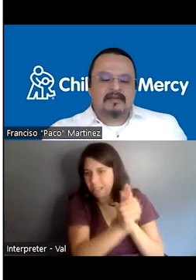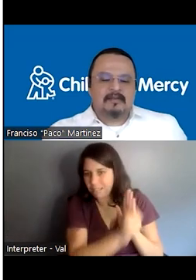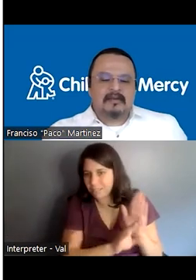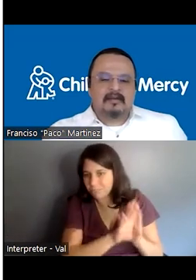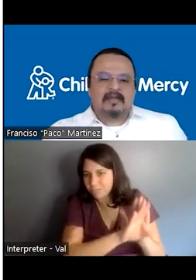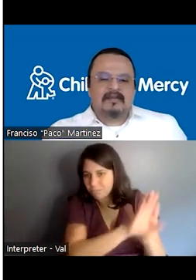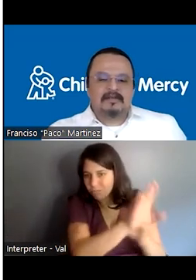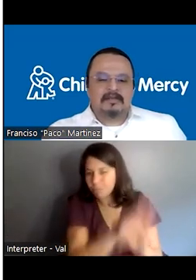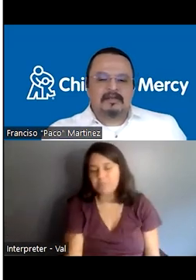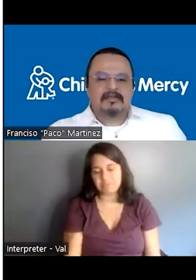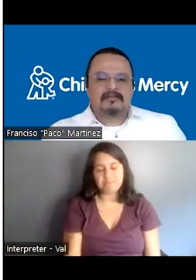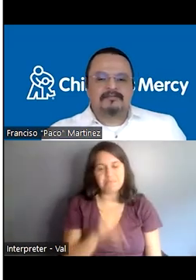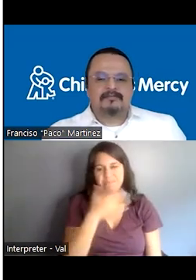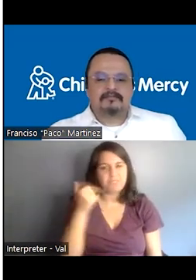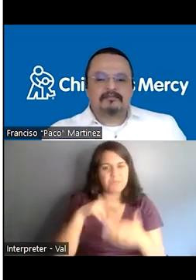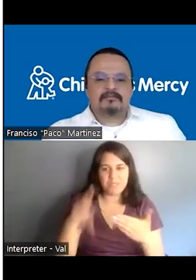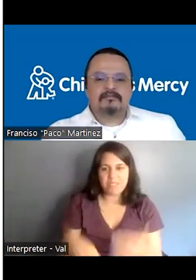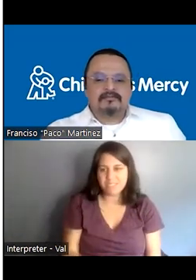can achieve the best, the best results.